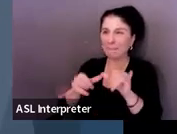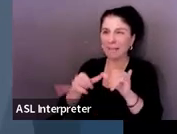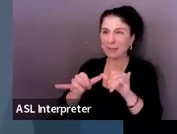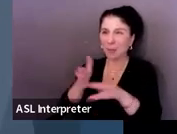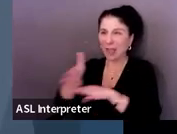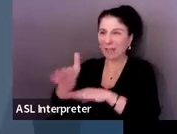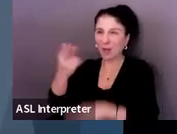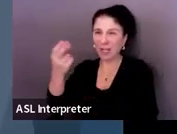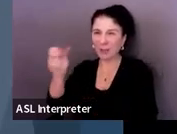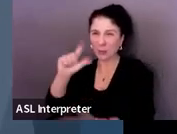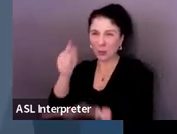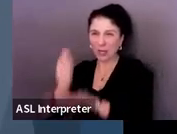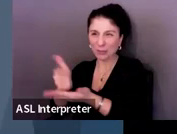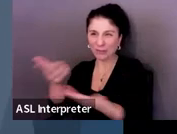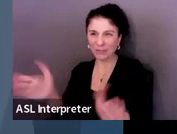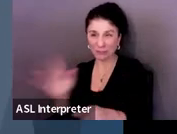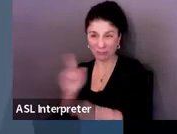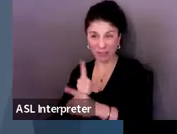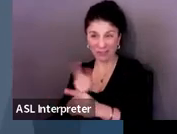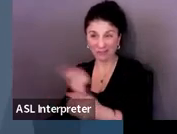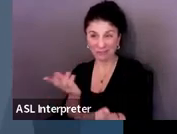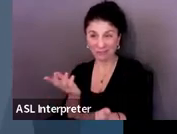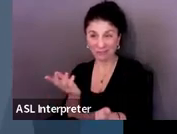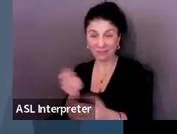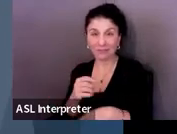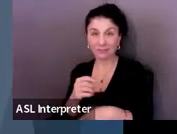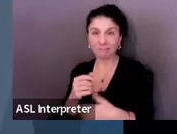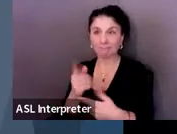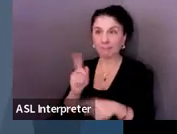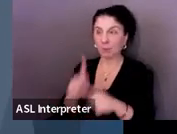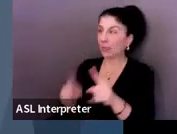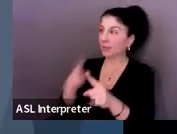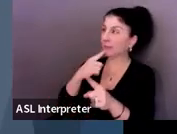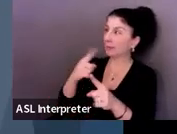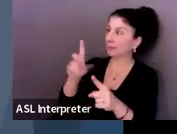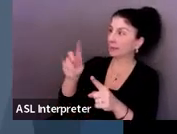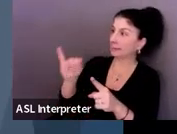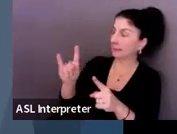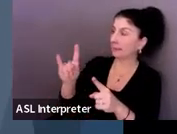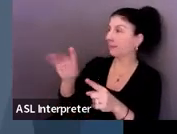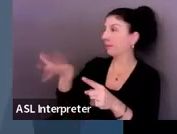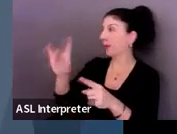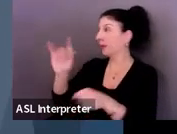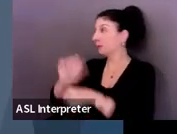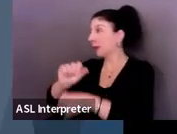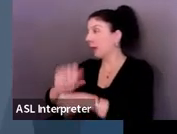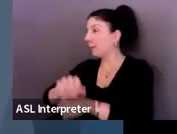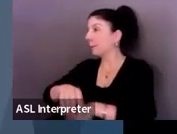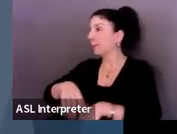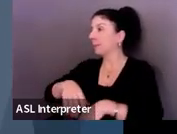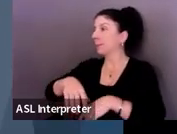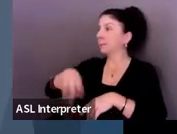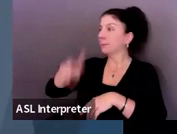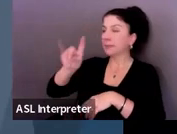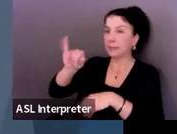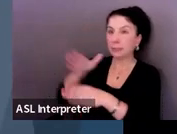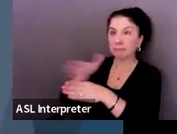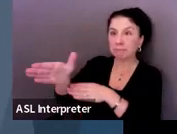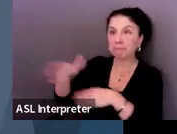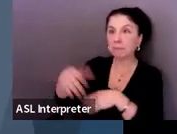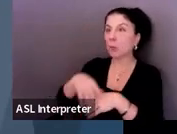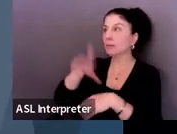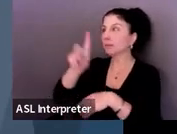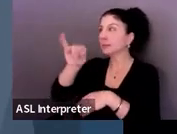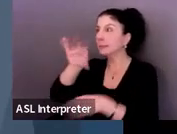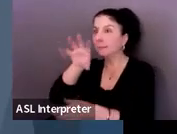high school once the kids graduated. You wouldn't be able to measure whether they're employed or, you know, at a college, etc.